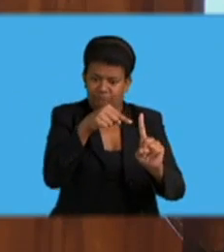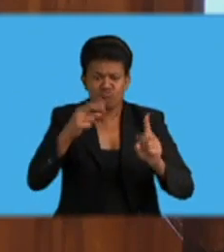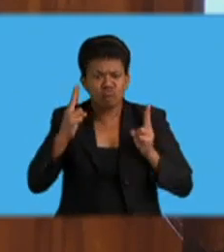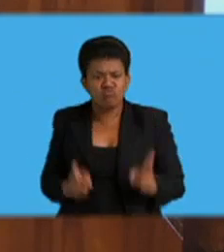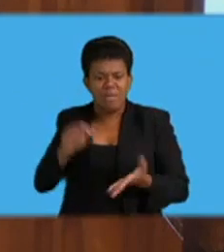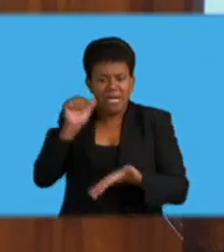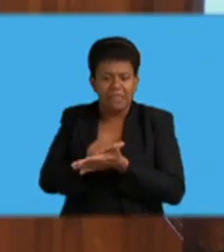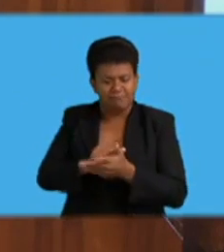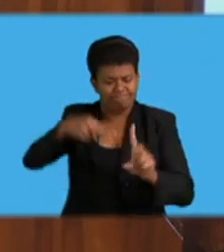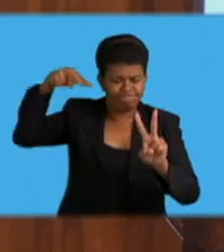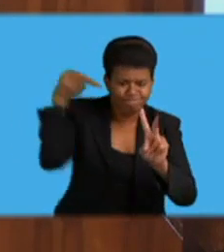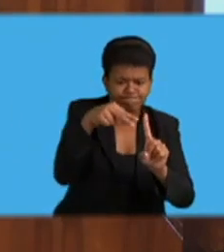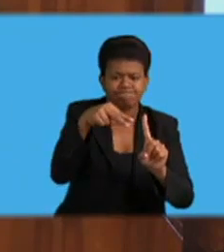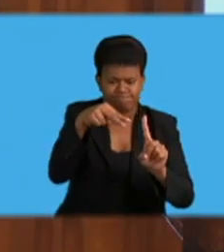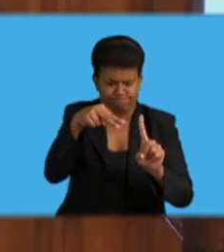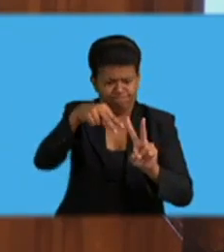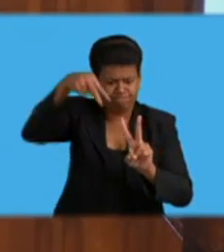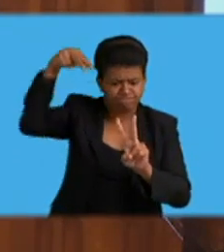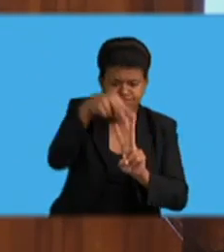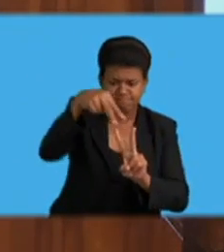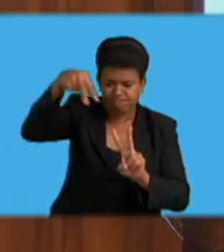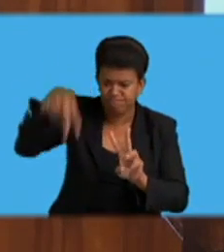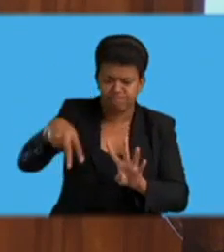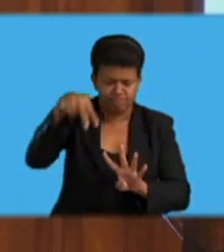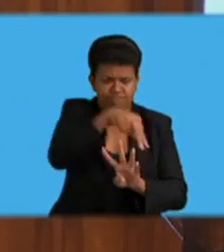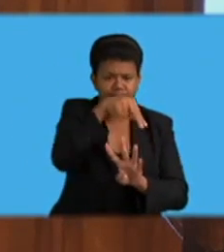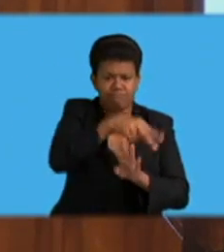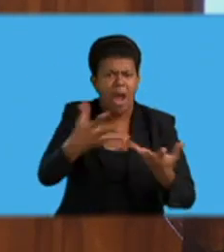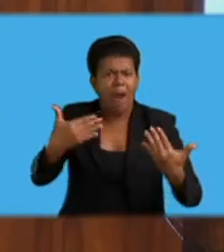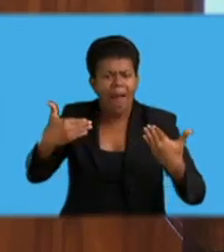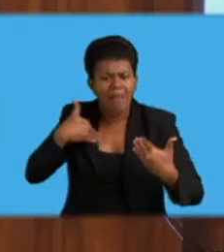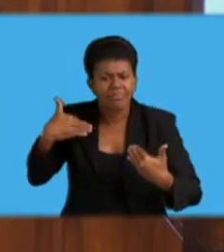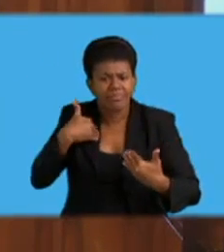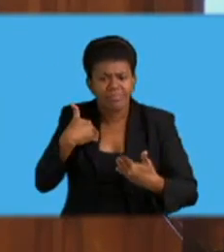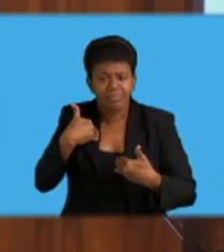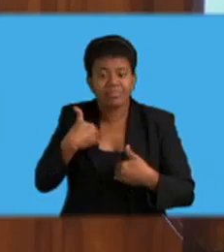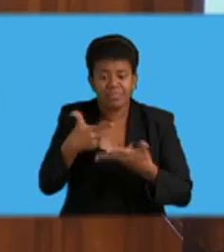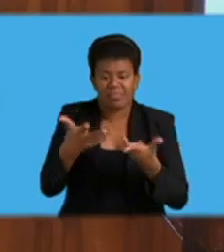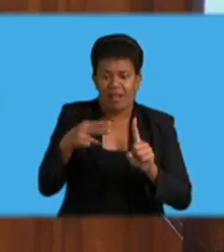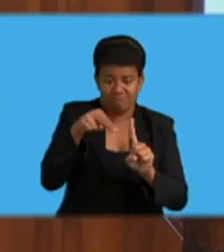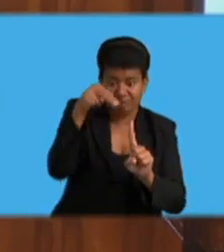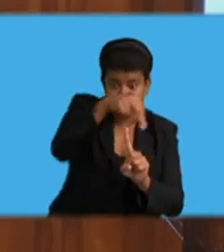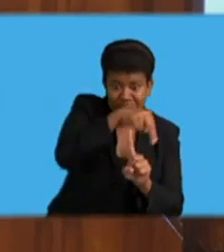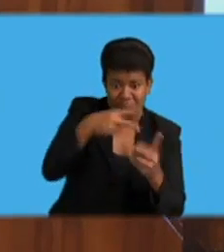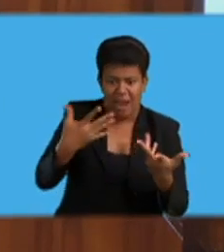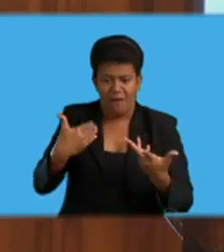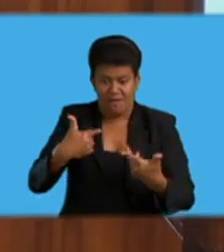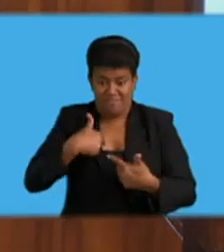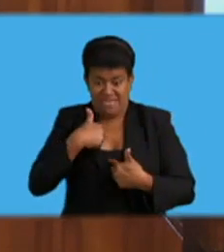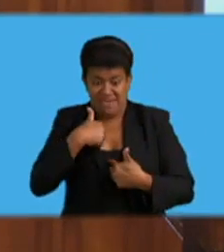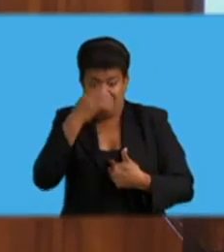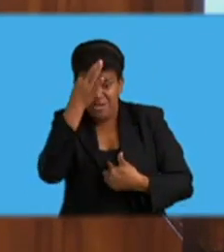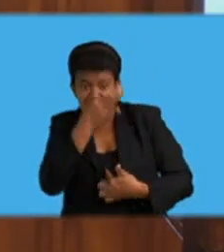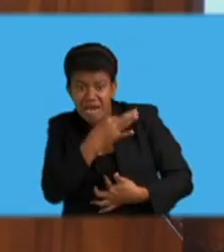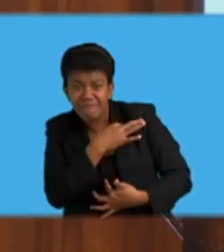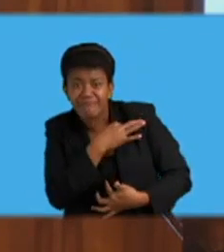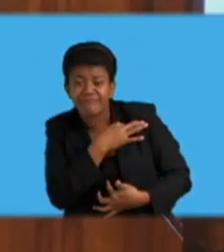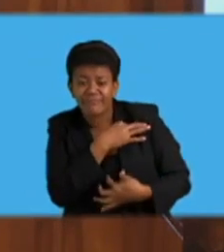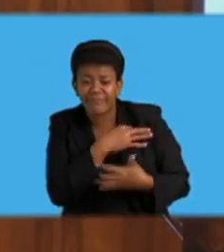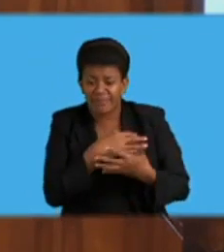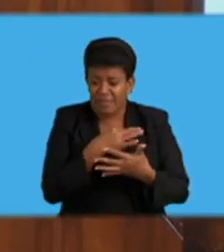and also health perspectives. And I strongly believe, Honorable Deputy Speaker, that our values